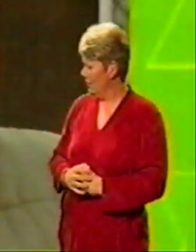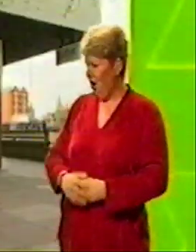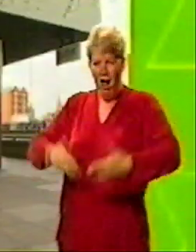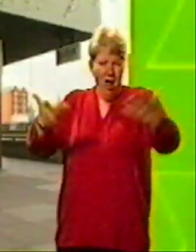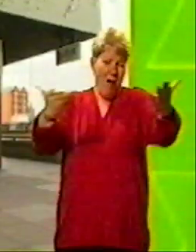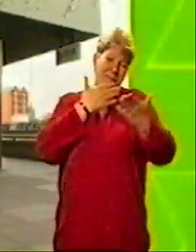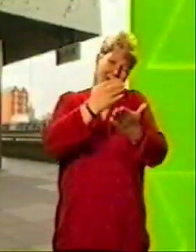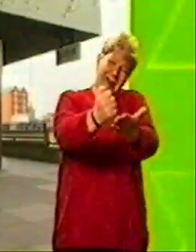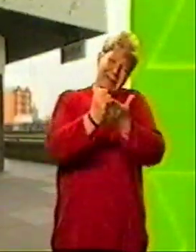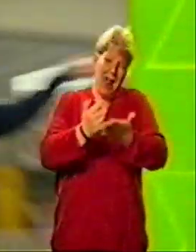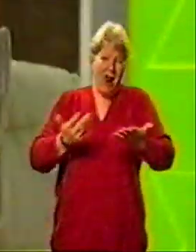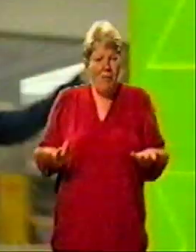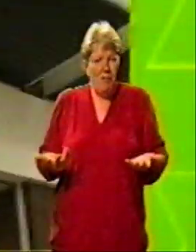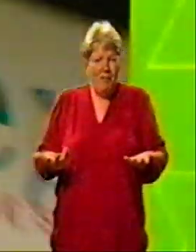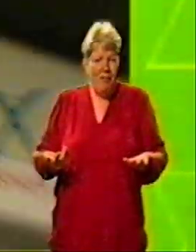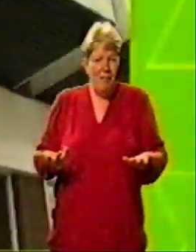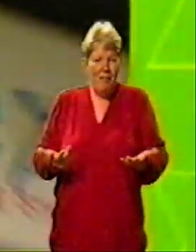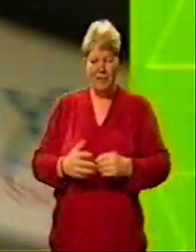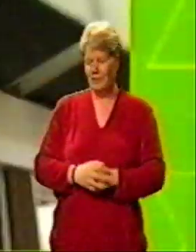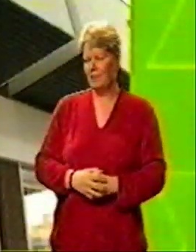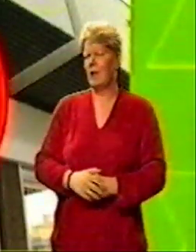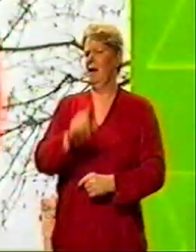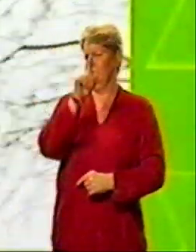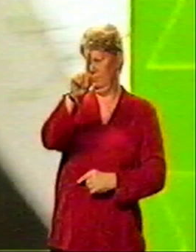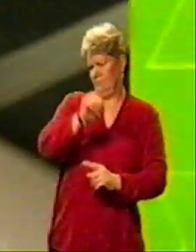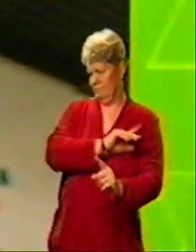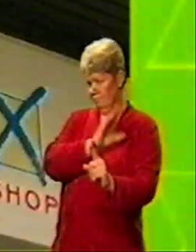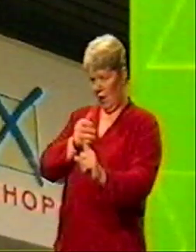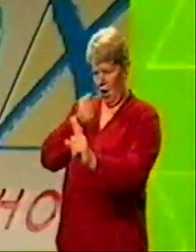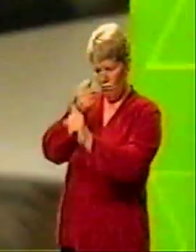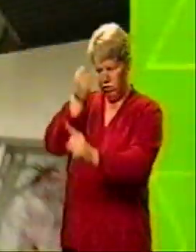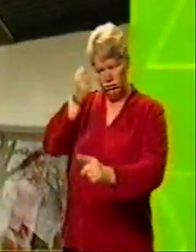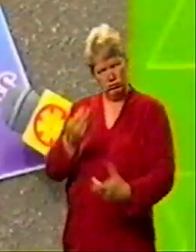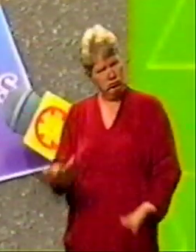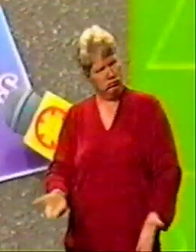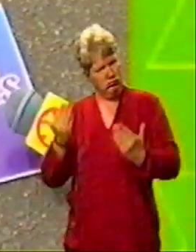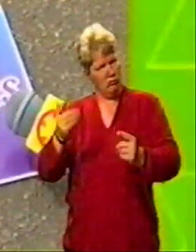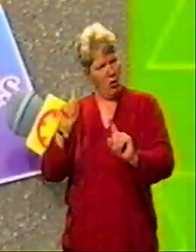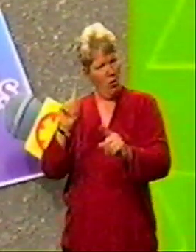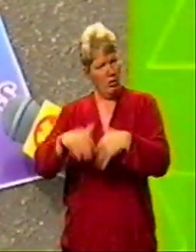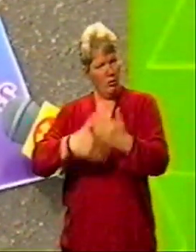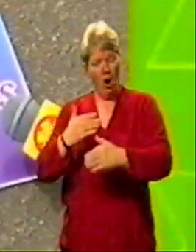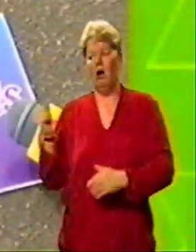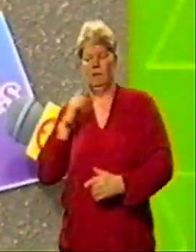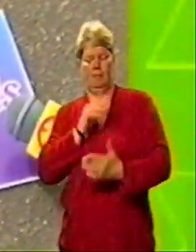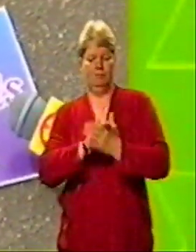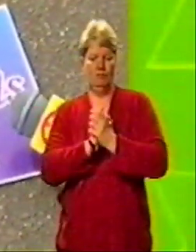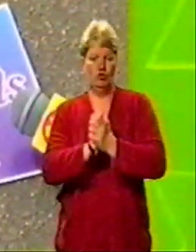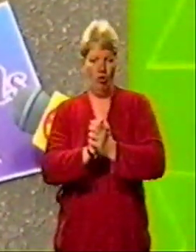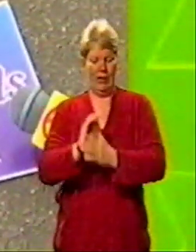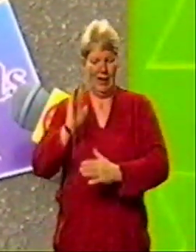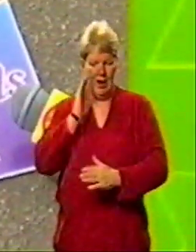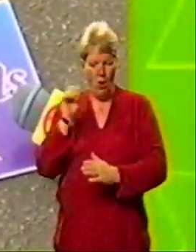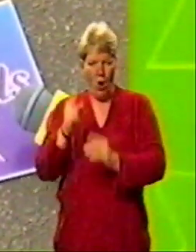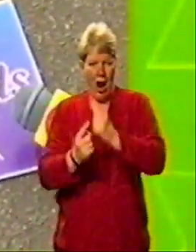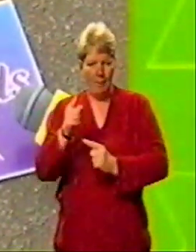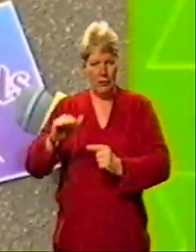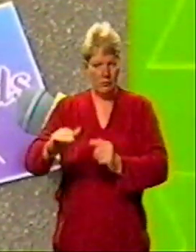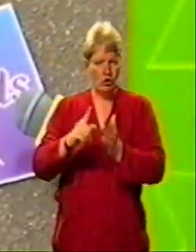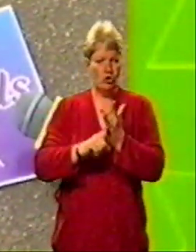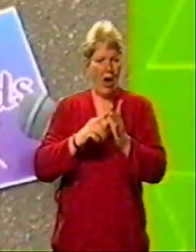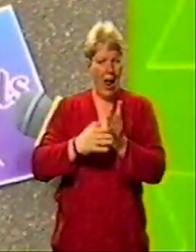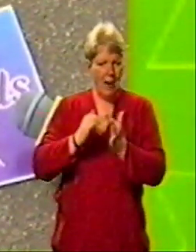Please help it, squad! Little Woods didn't want to appear, but they have issued this statement. We're very sorry to hear about James' disappointment.